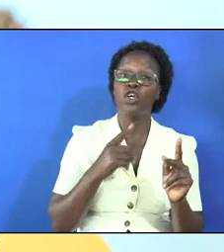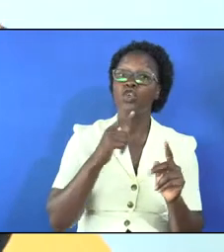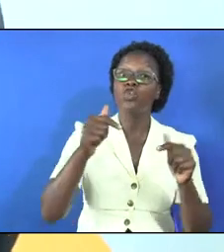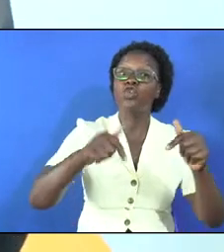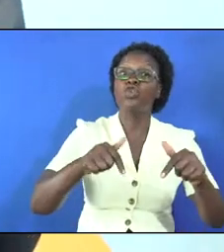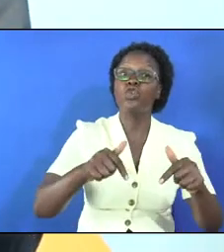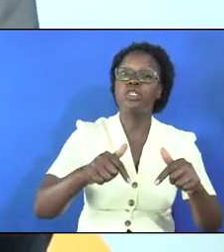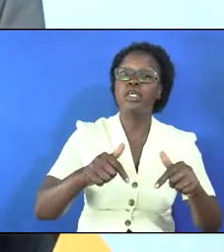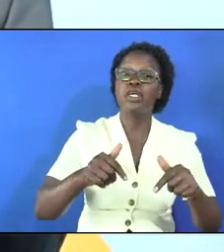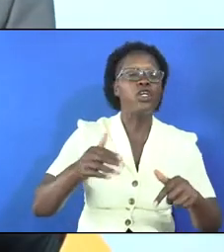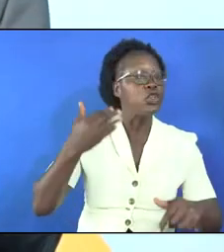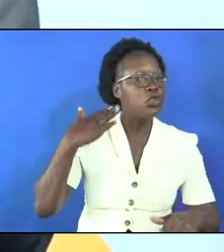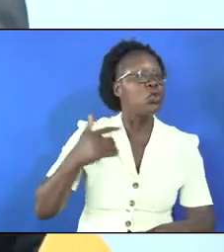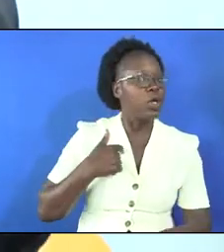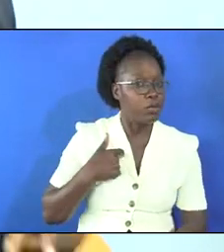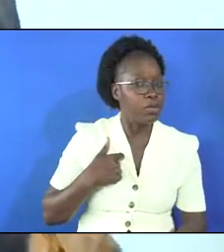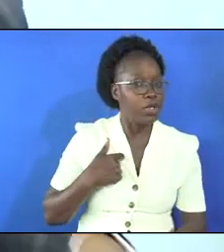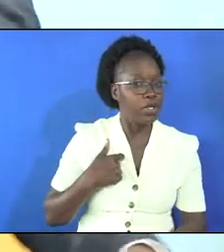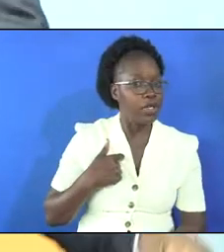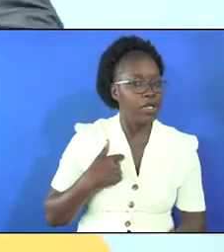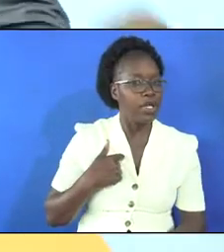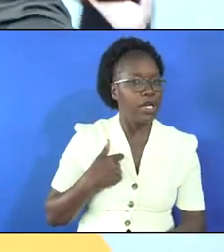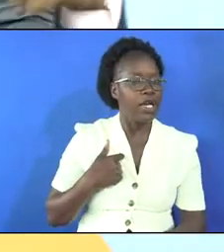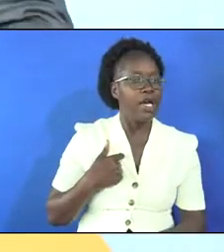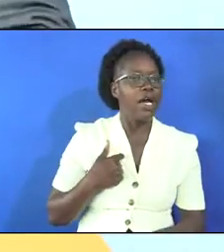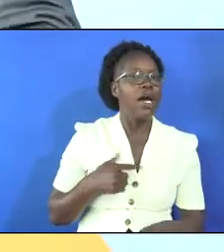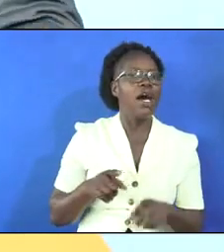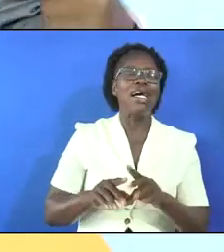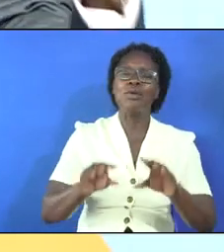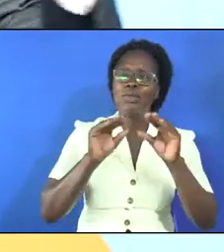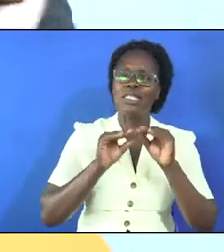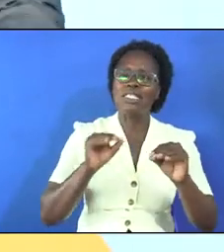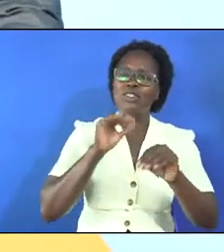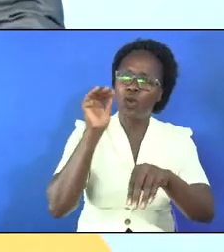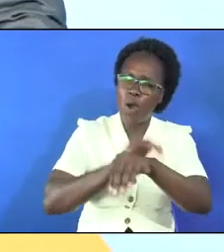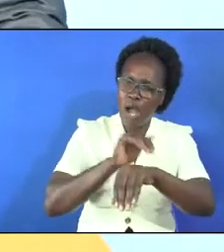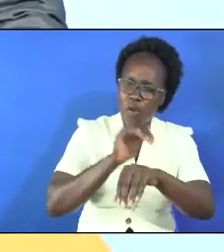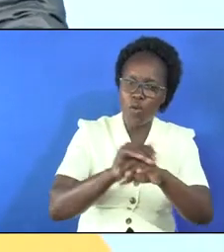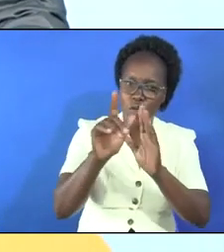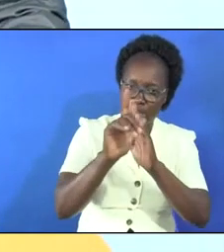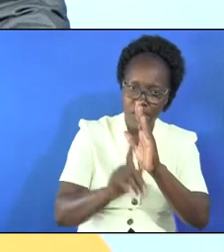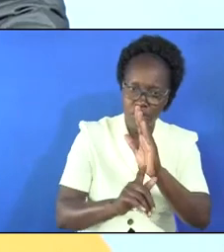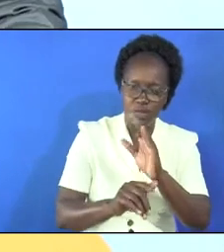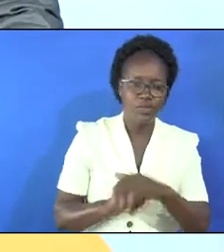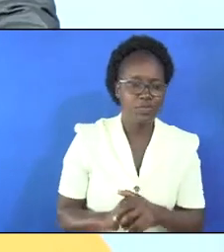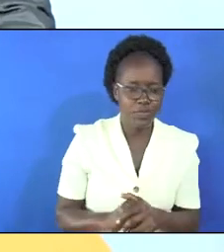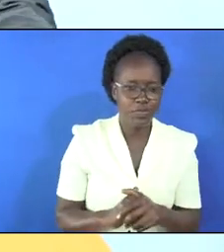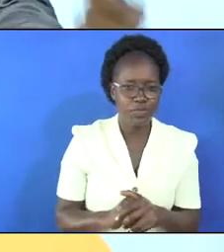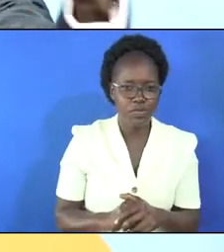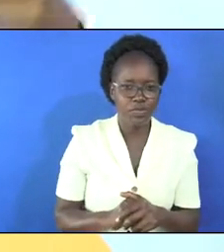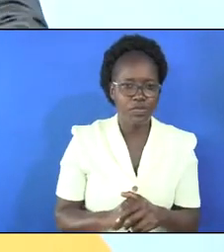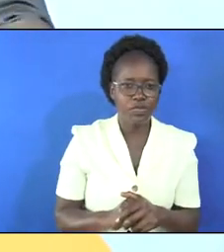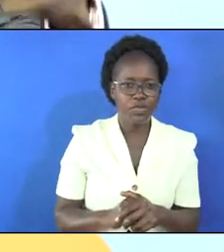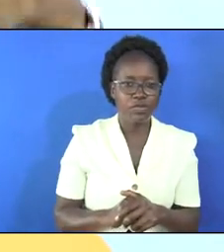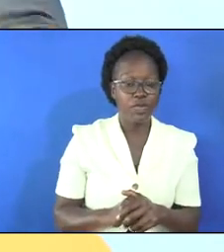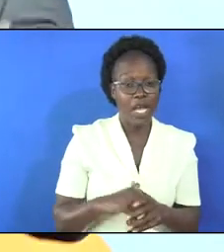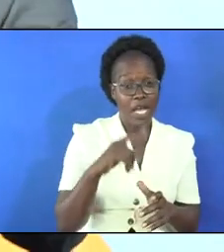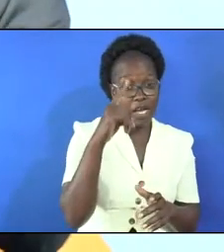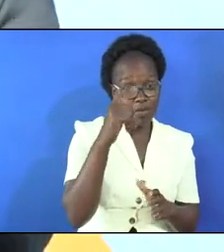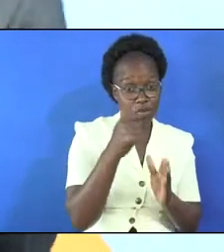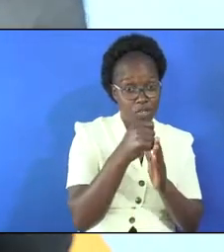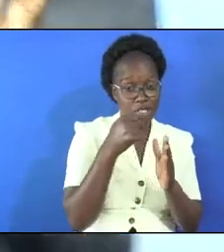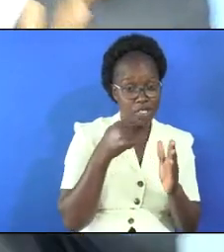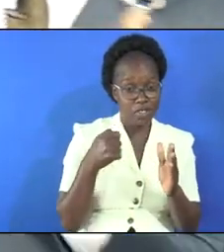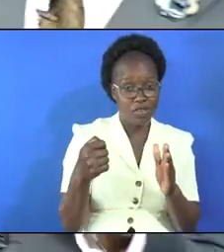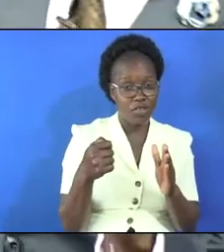today you do not want me i will also teach you a very good lesson so i am locking the